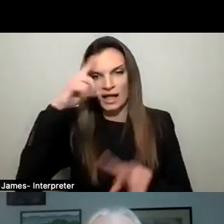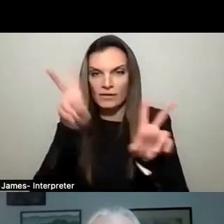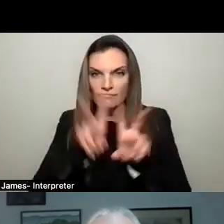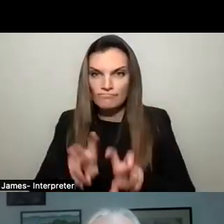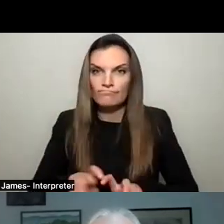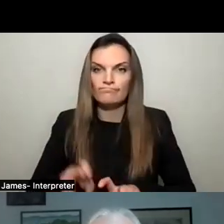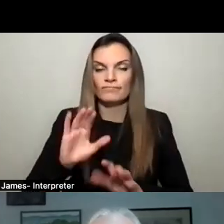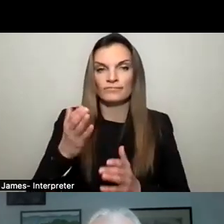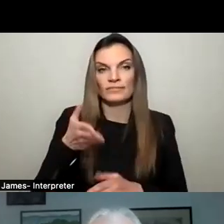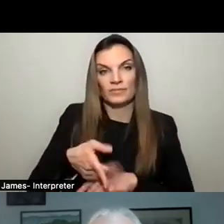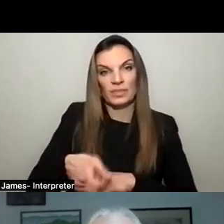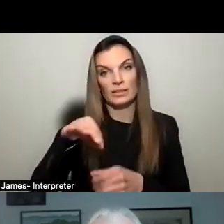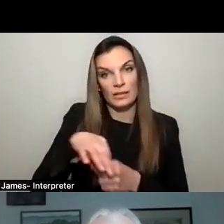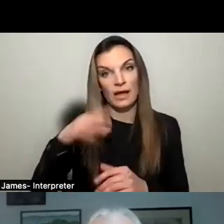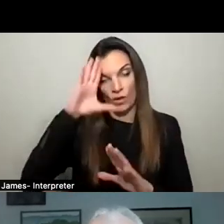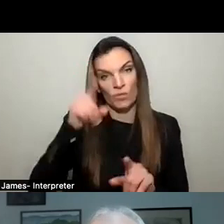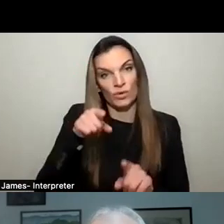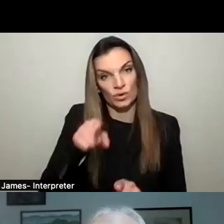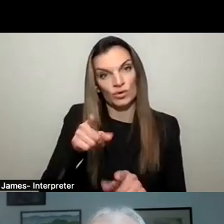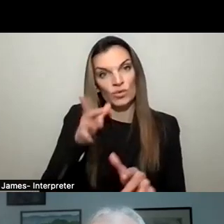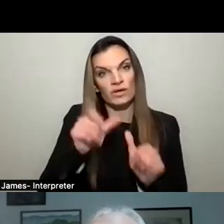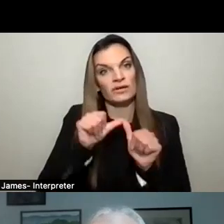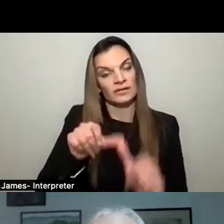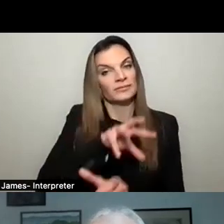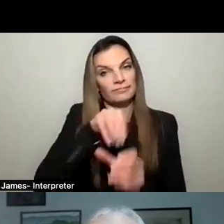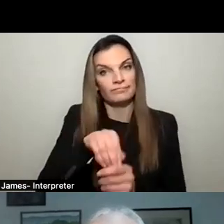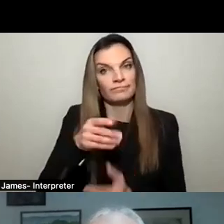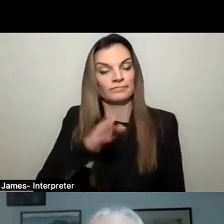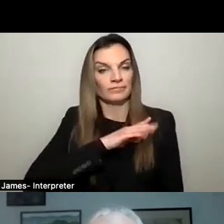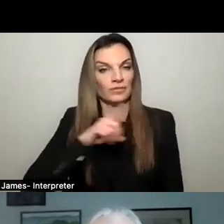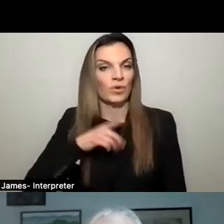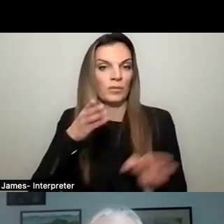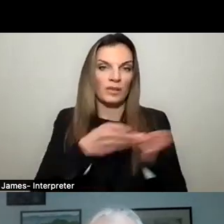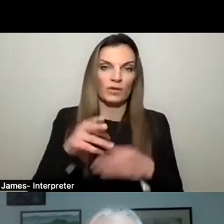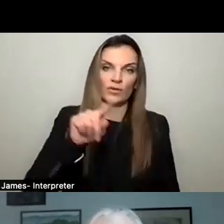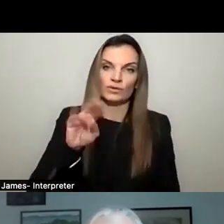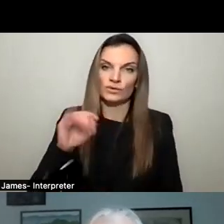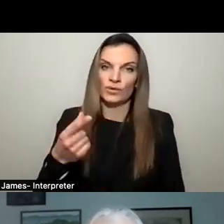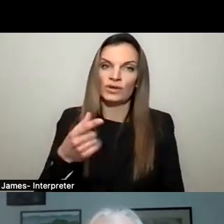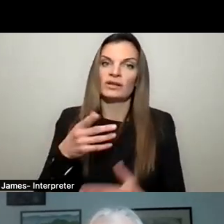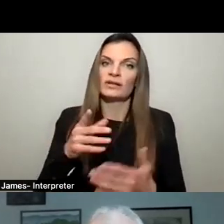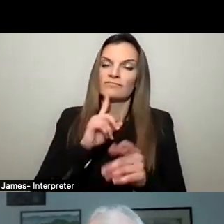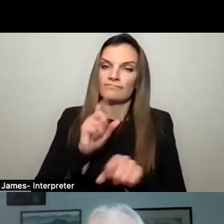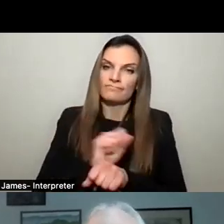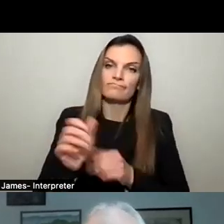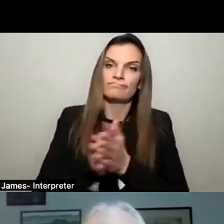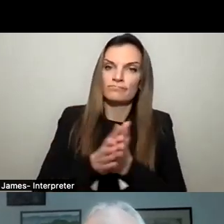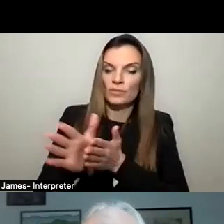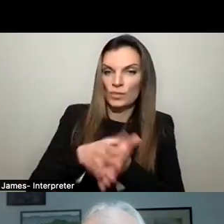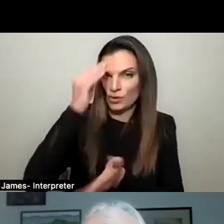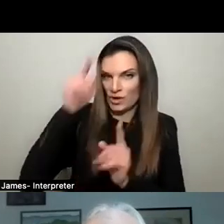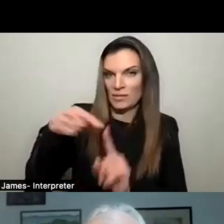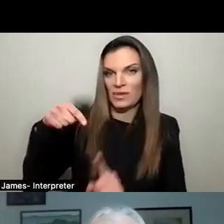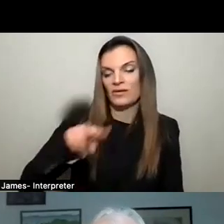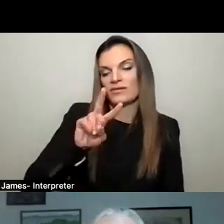And after this election, I hope you will ask to join one of our boards planning or zoning and experience and learn about village